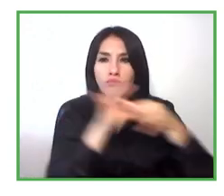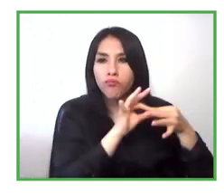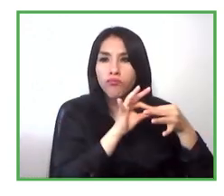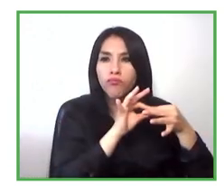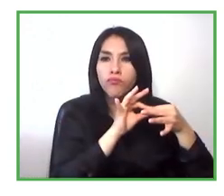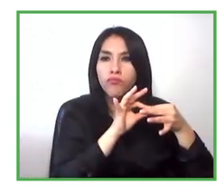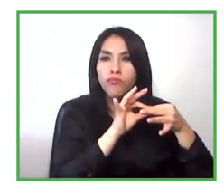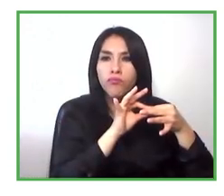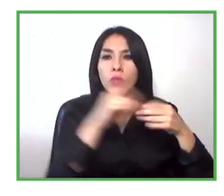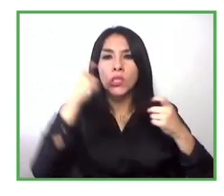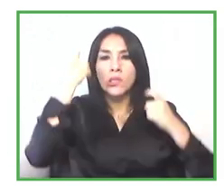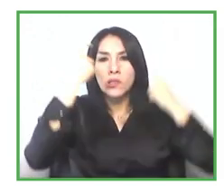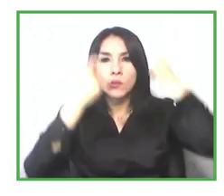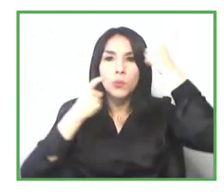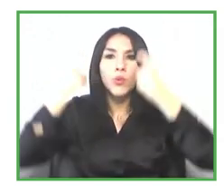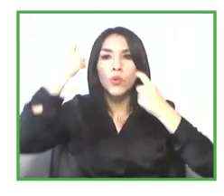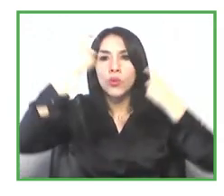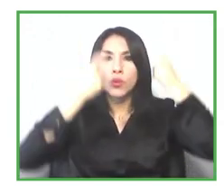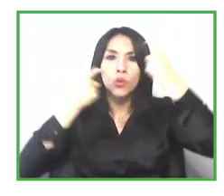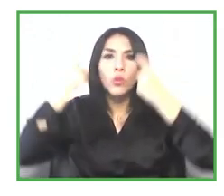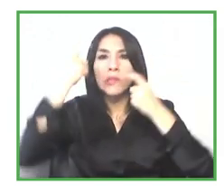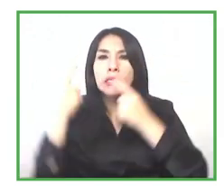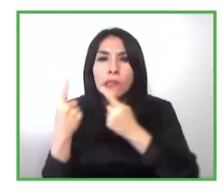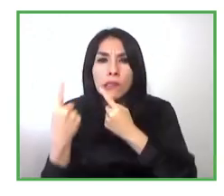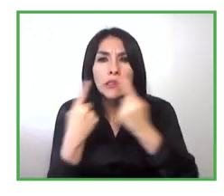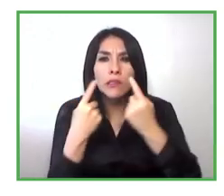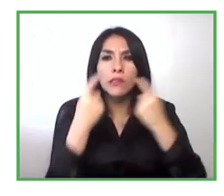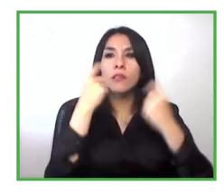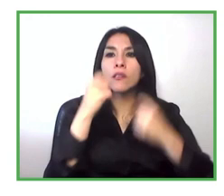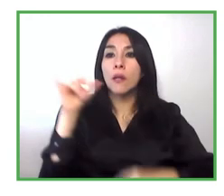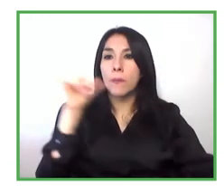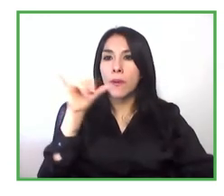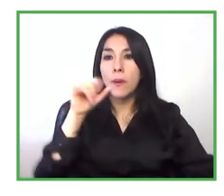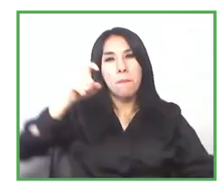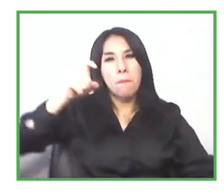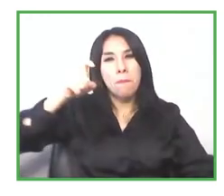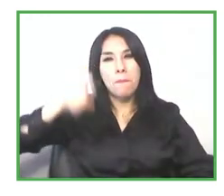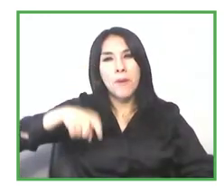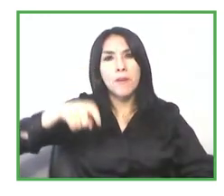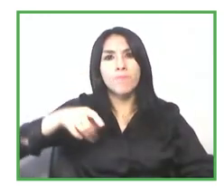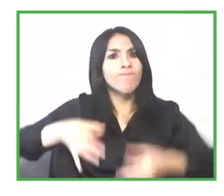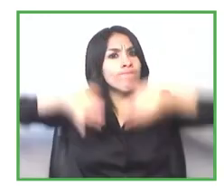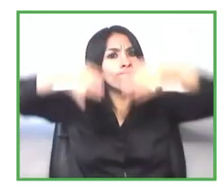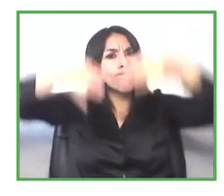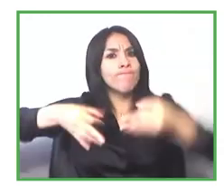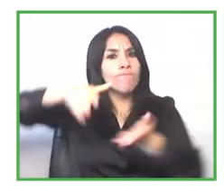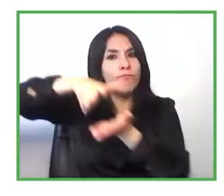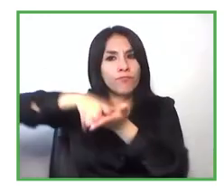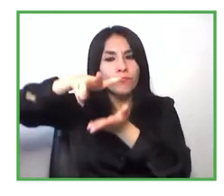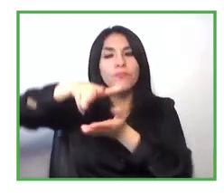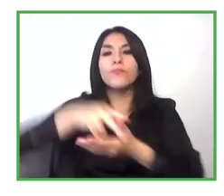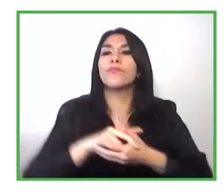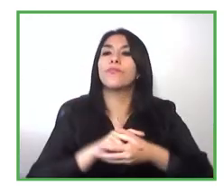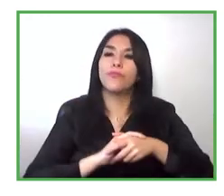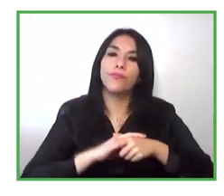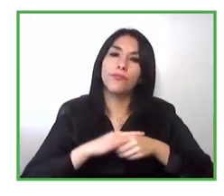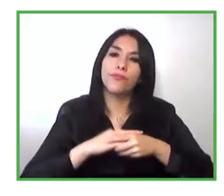needs so the outcome of this focus group help us to